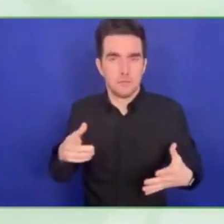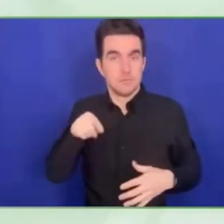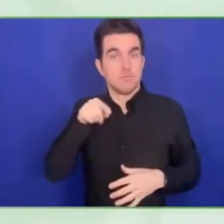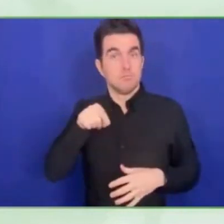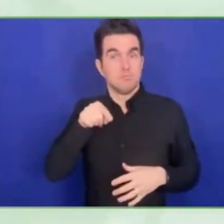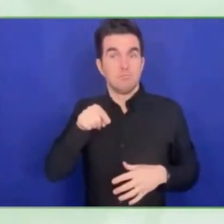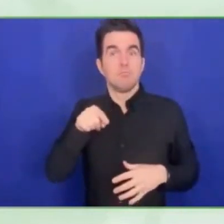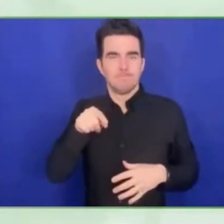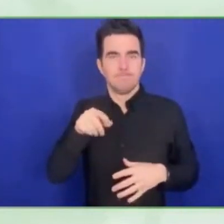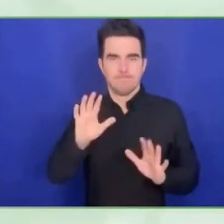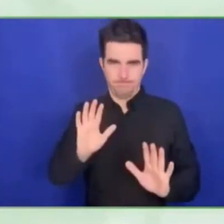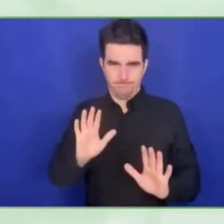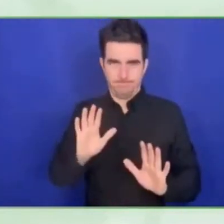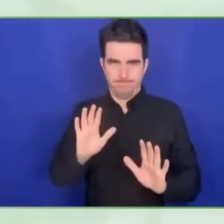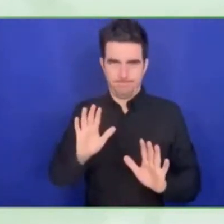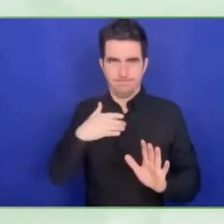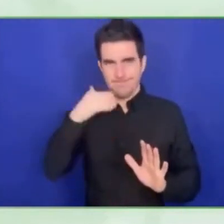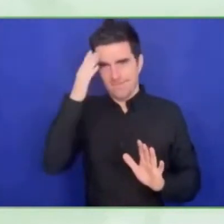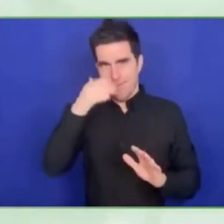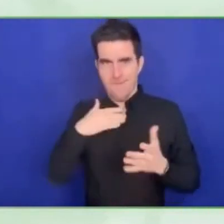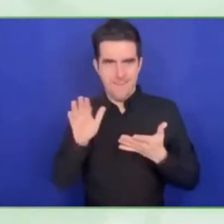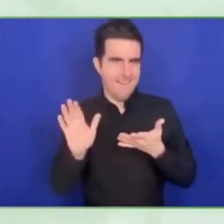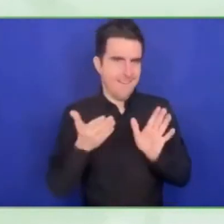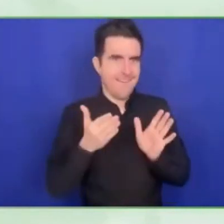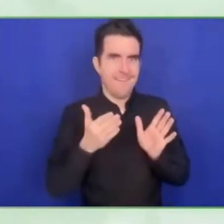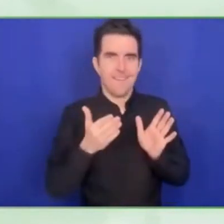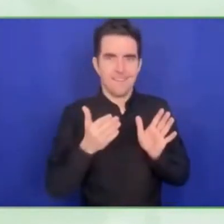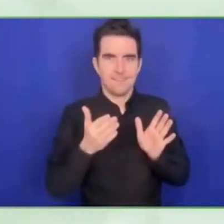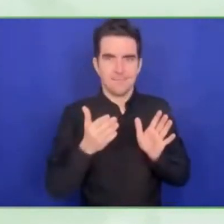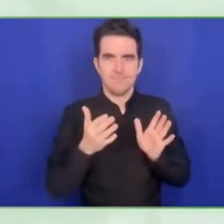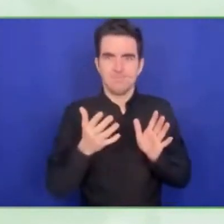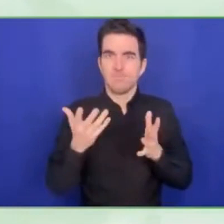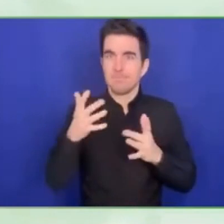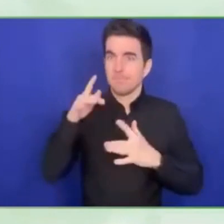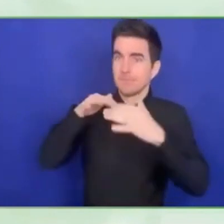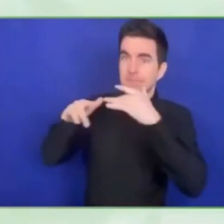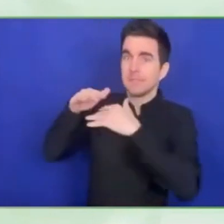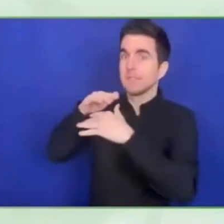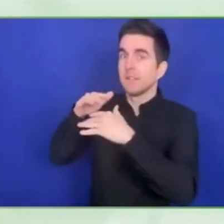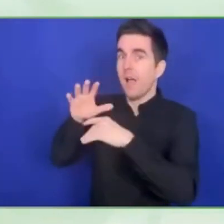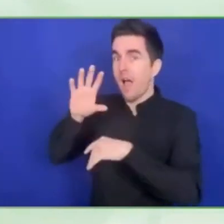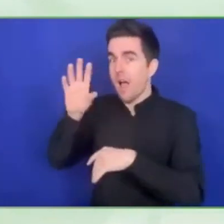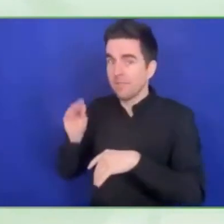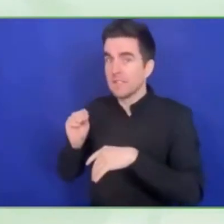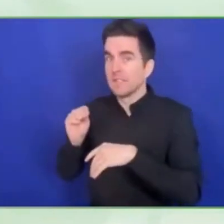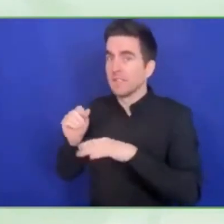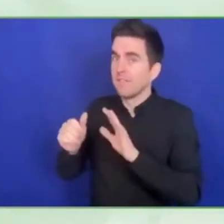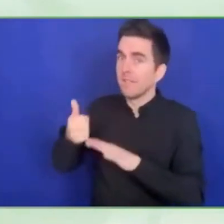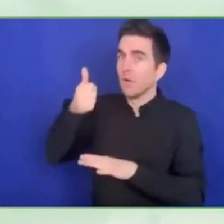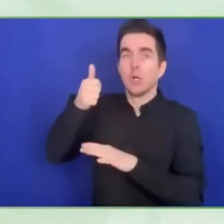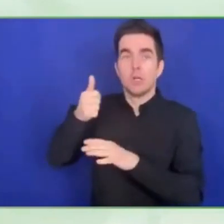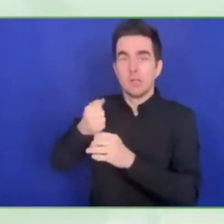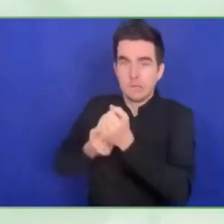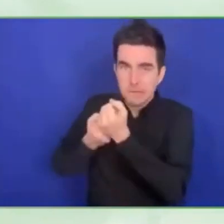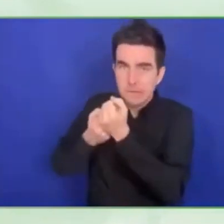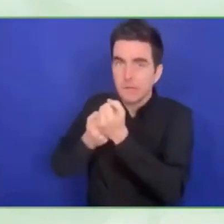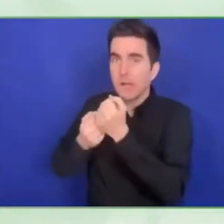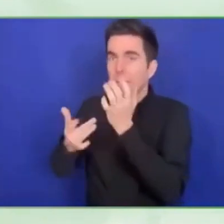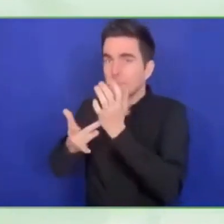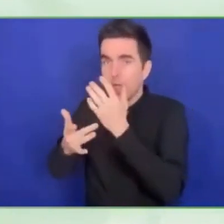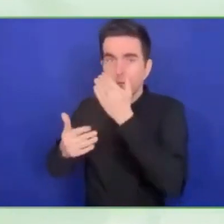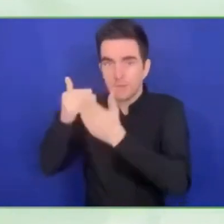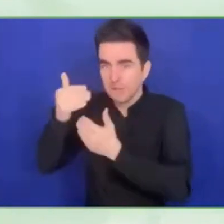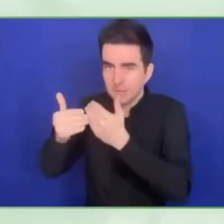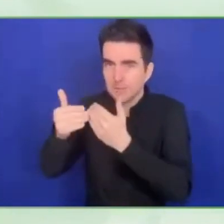with the pleasure of the person sitting next to you to drive our common agenda forward?